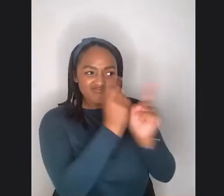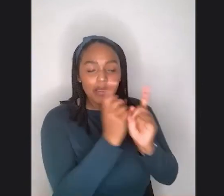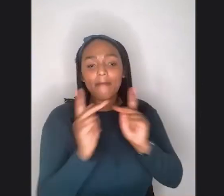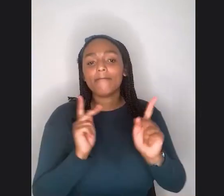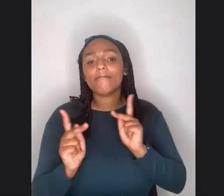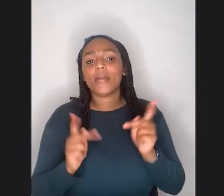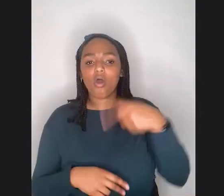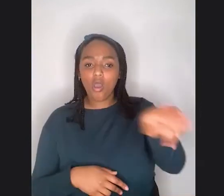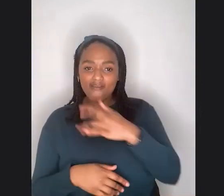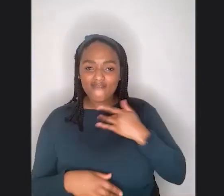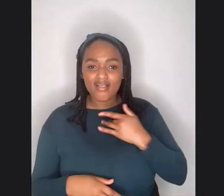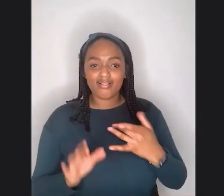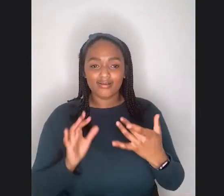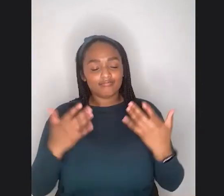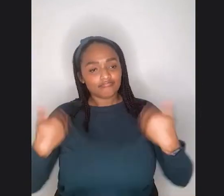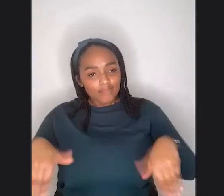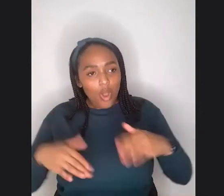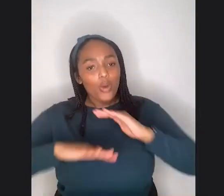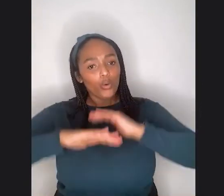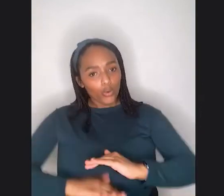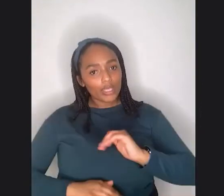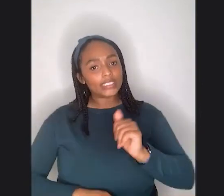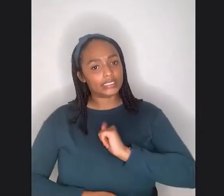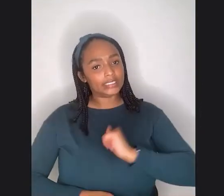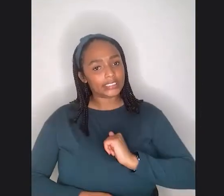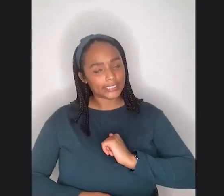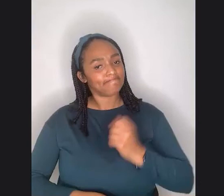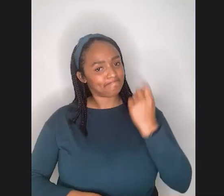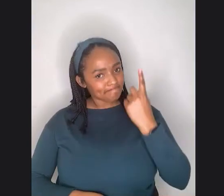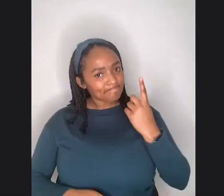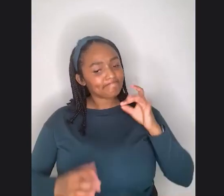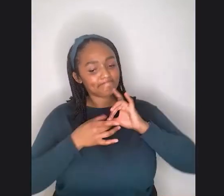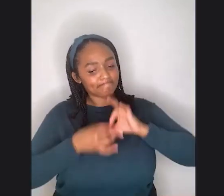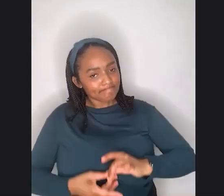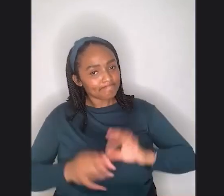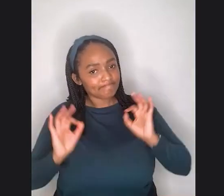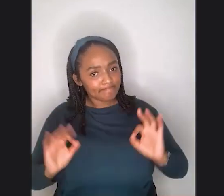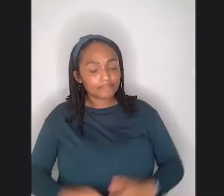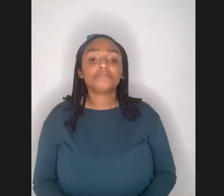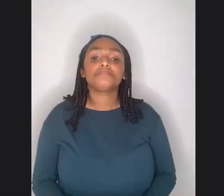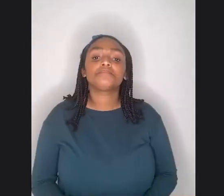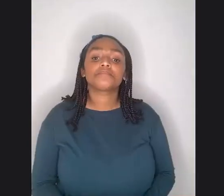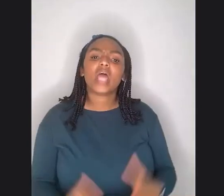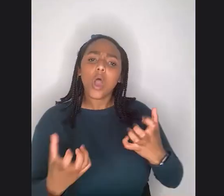I just, I just wish that, you know, that is something that people could, um, experience for themselves.